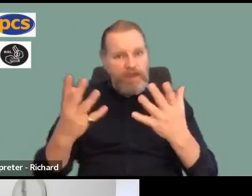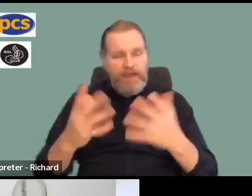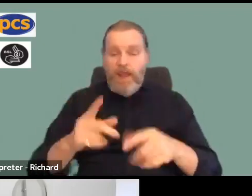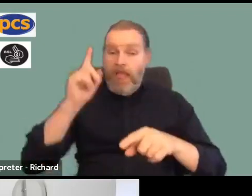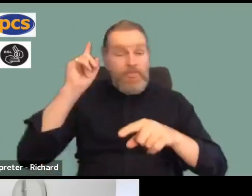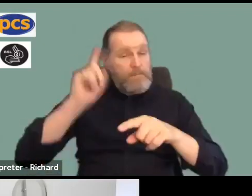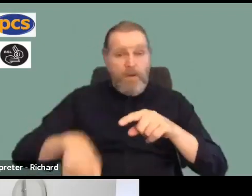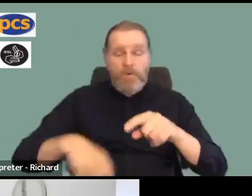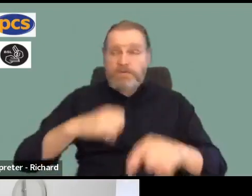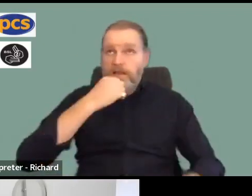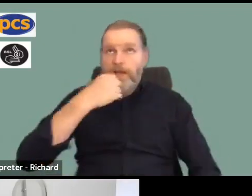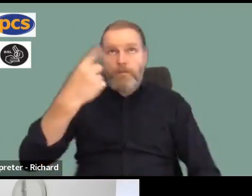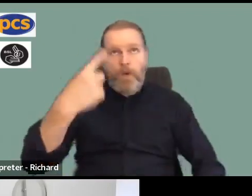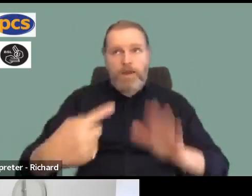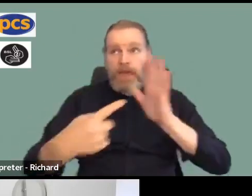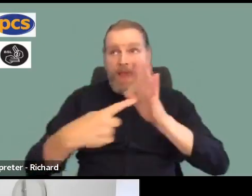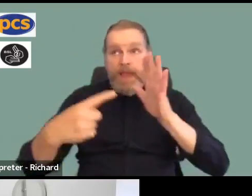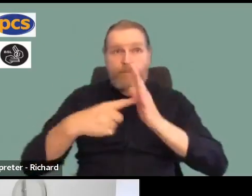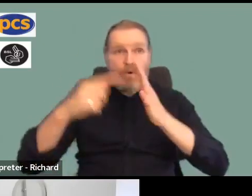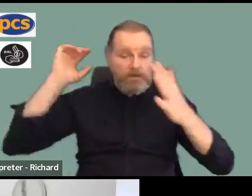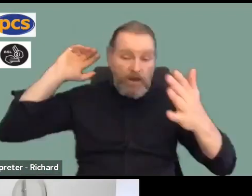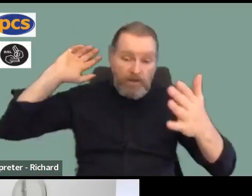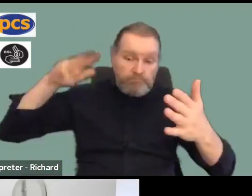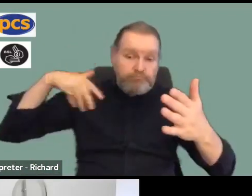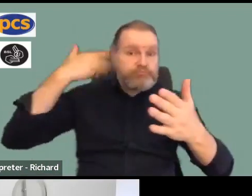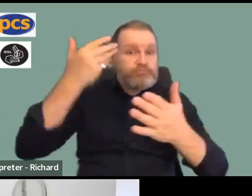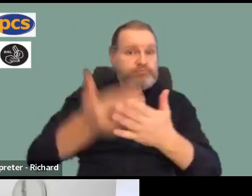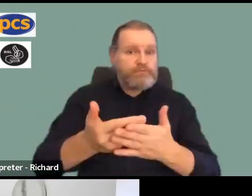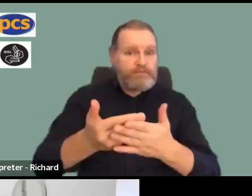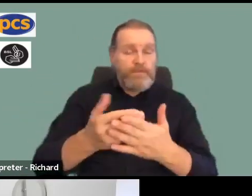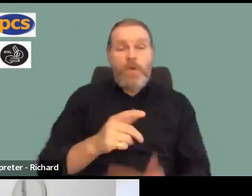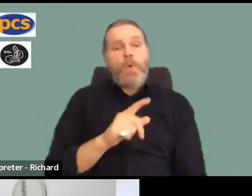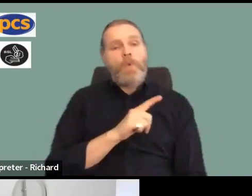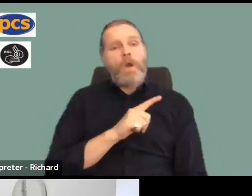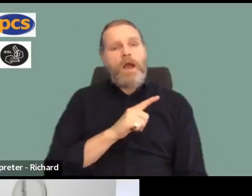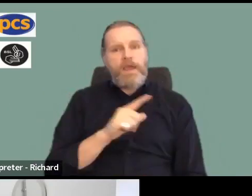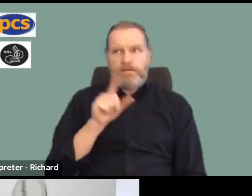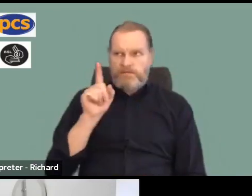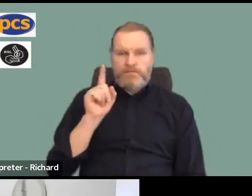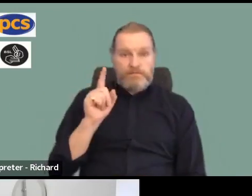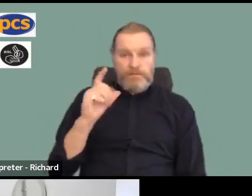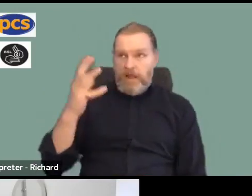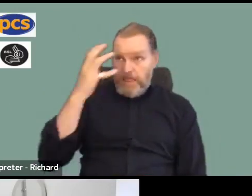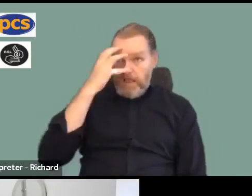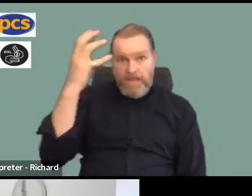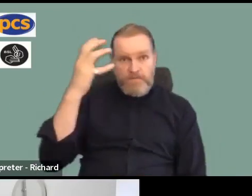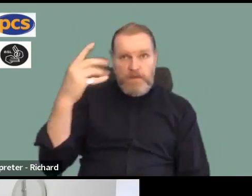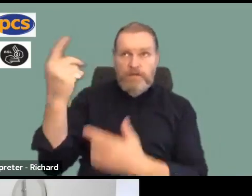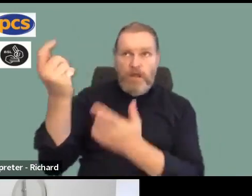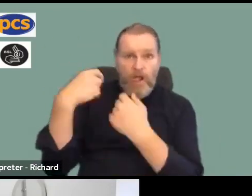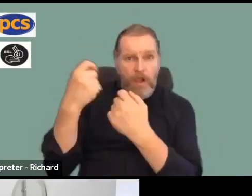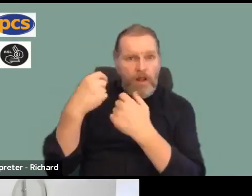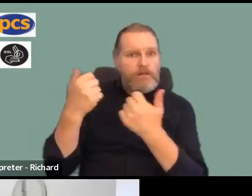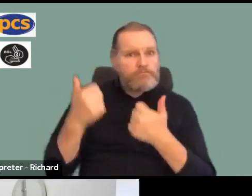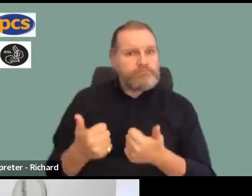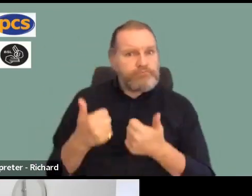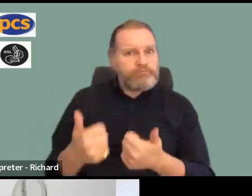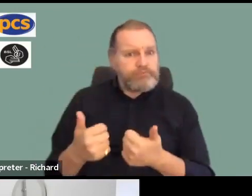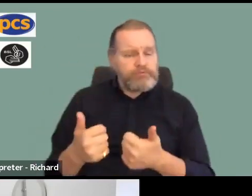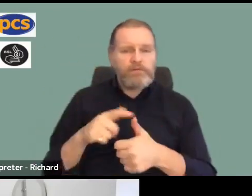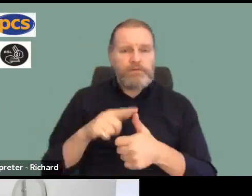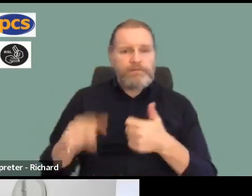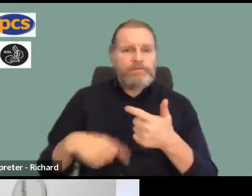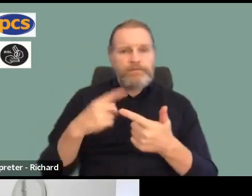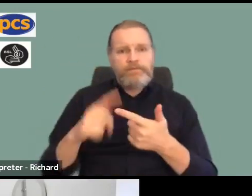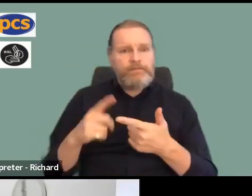history. Important because of what the government's trying to do to us, important because of the cost of living crisis, that when we did a